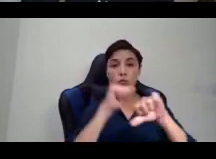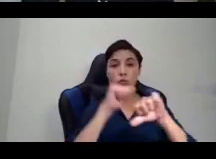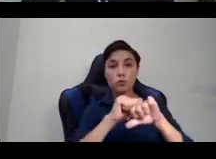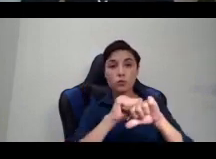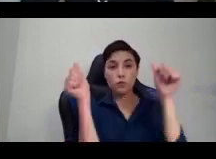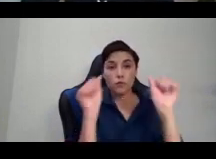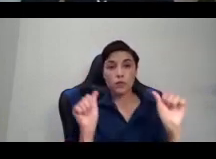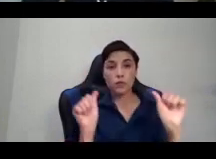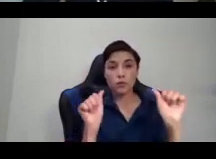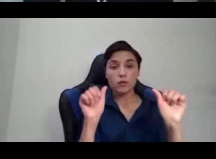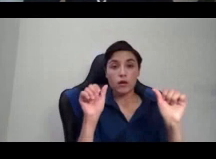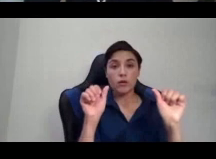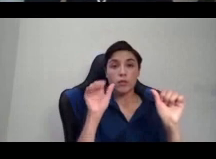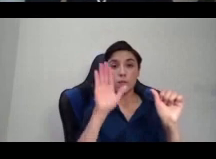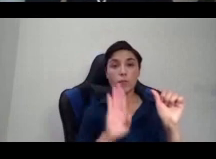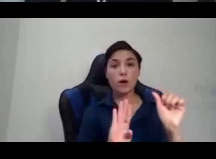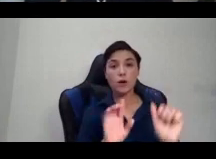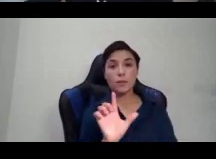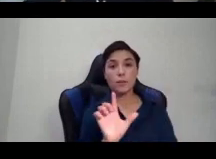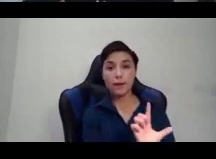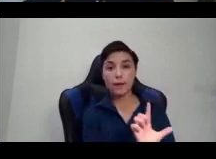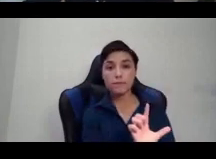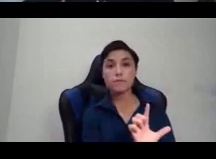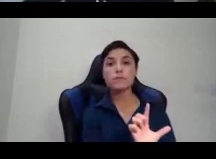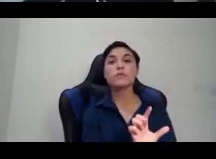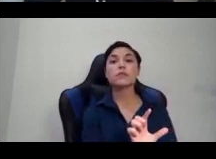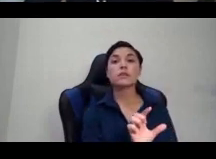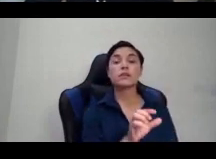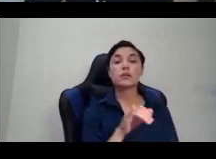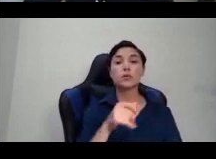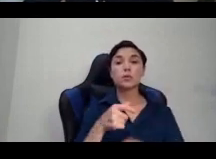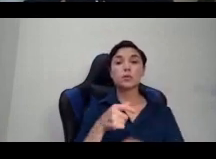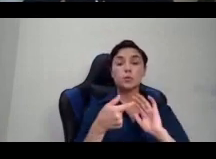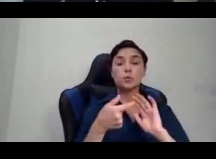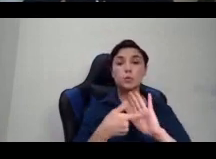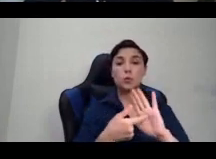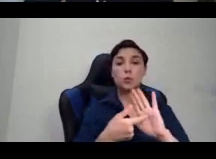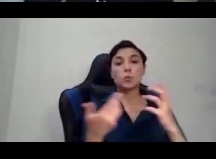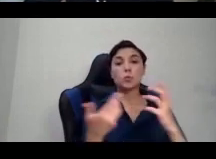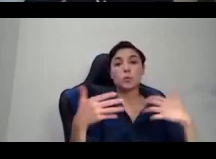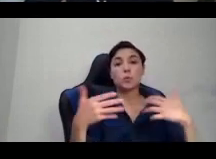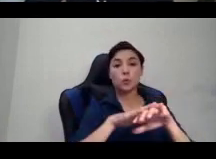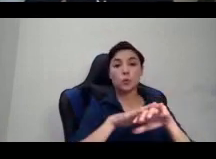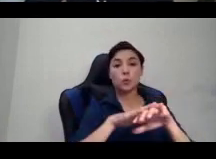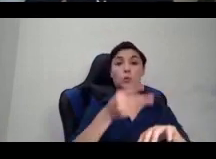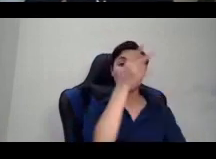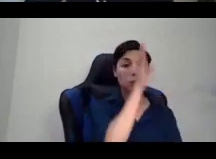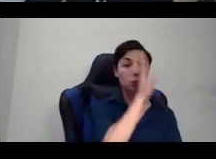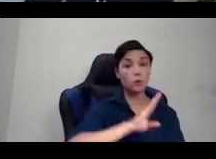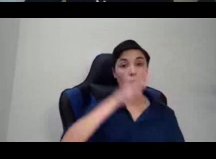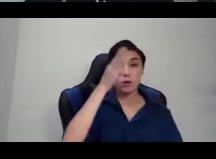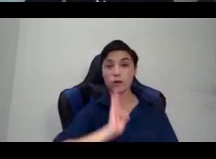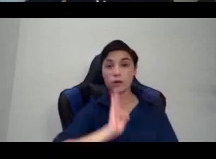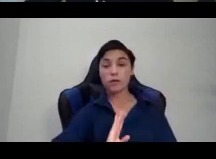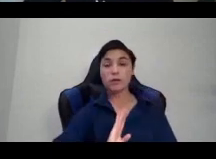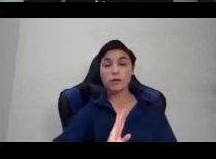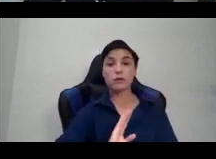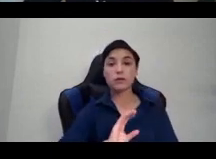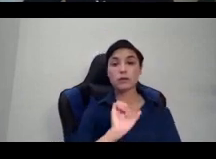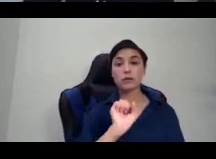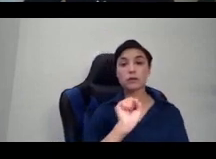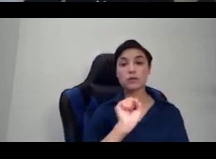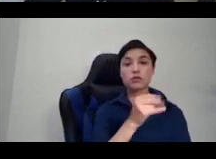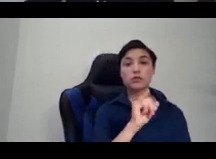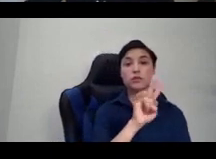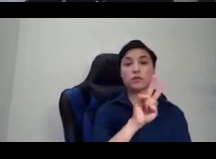actually is a combination or composite of two deities, Shiva and Shakti.